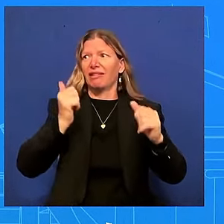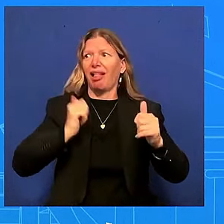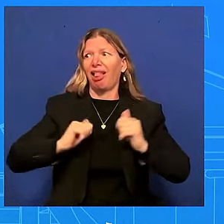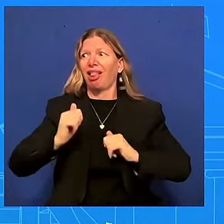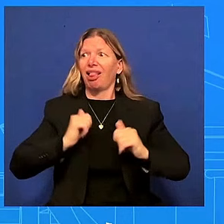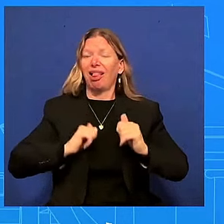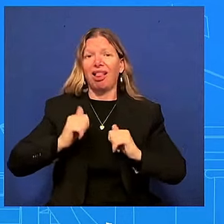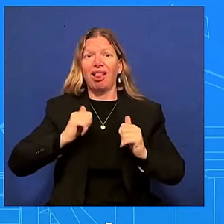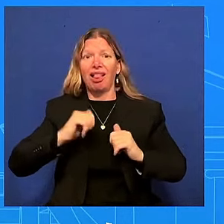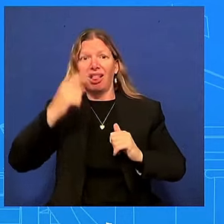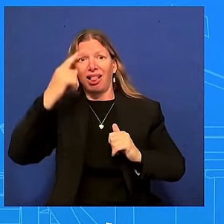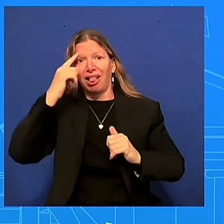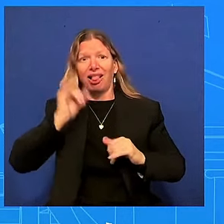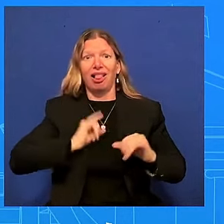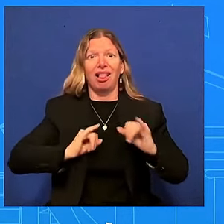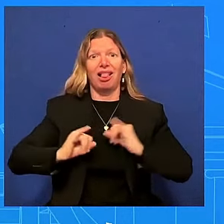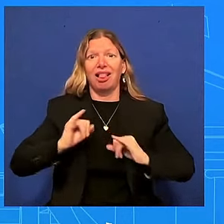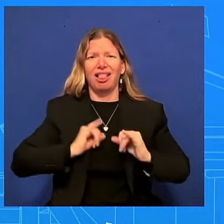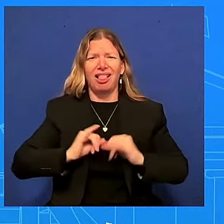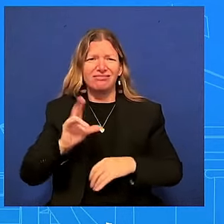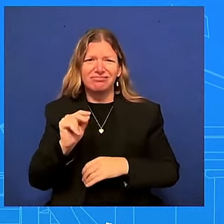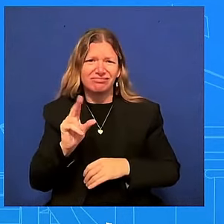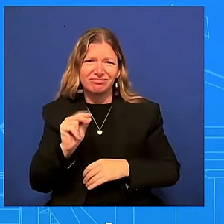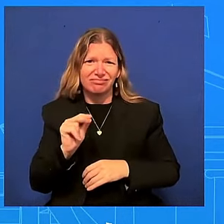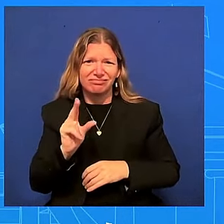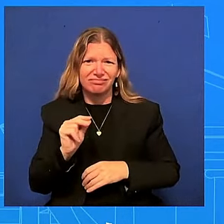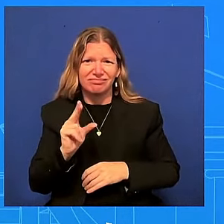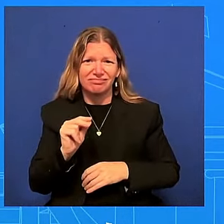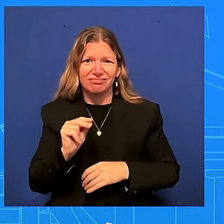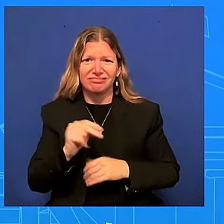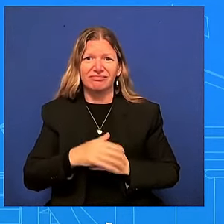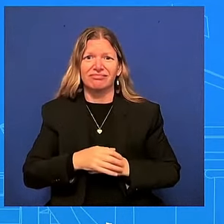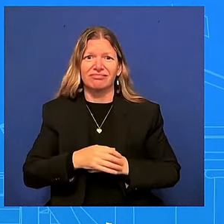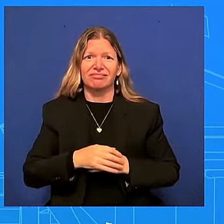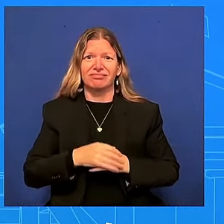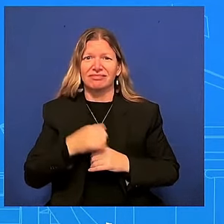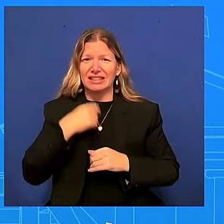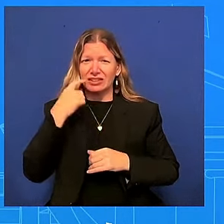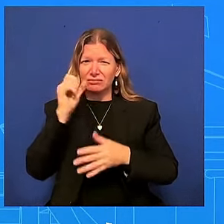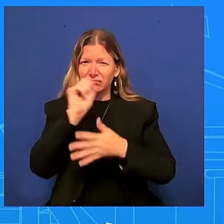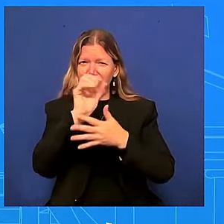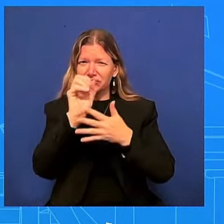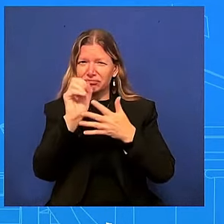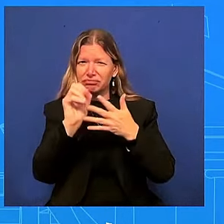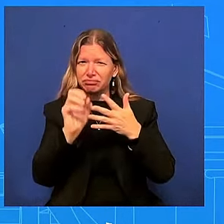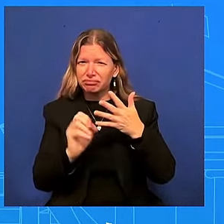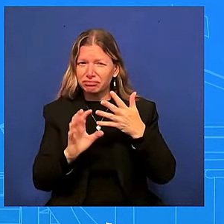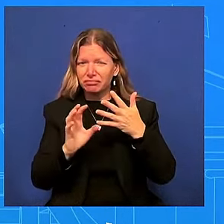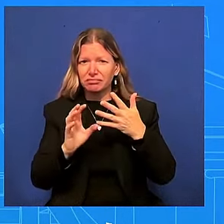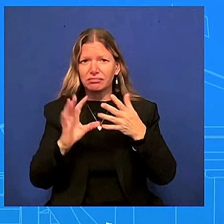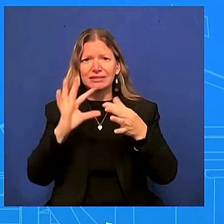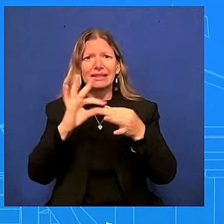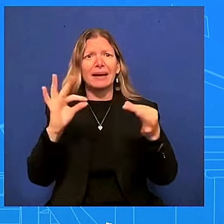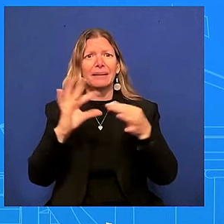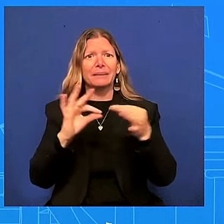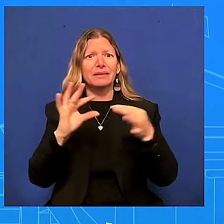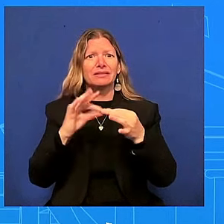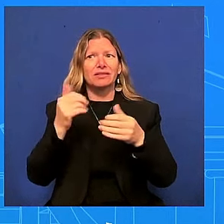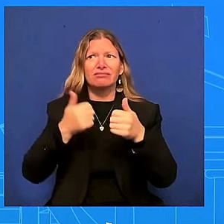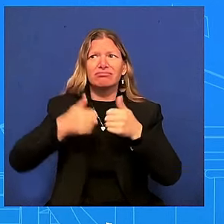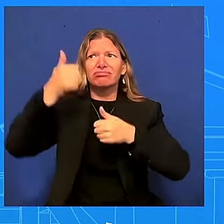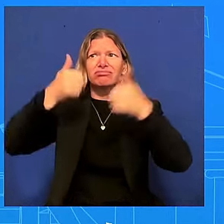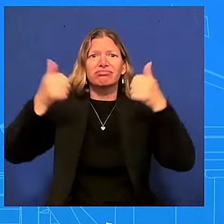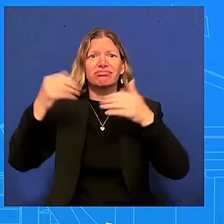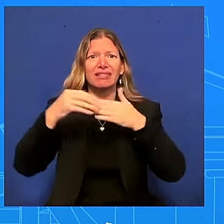also read uh read out some some supportive statements that we've heard from leaders uh of uh of of congress